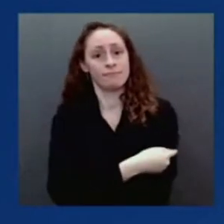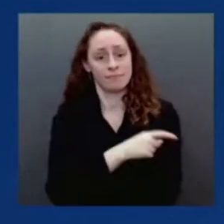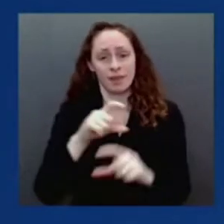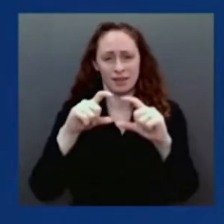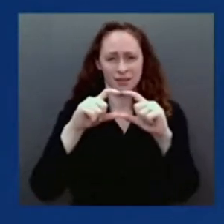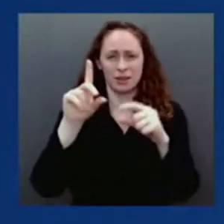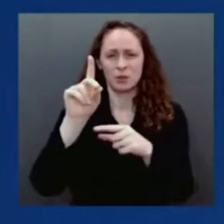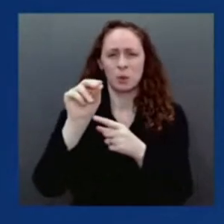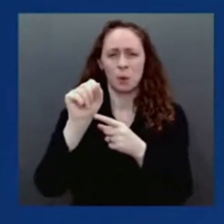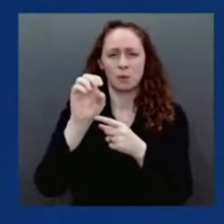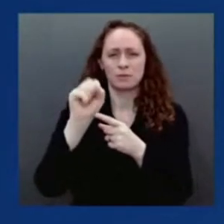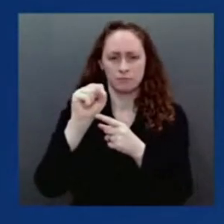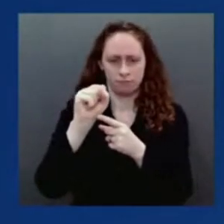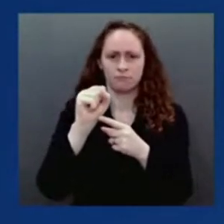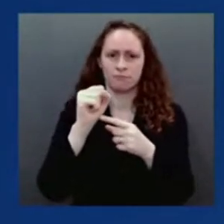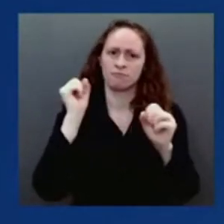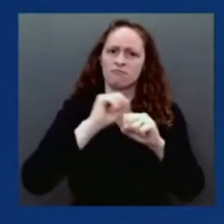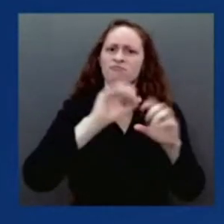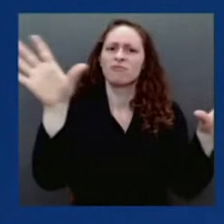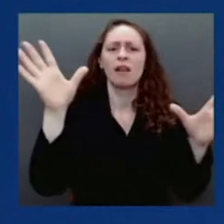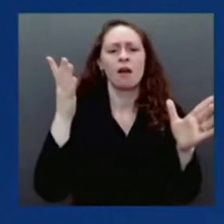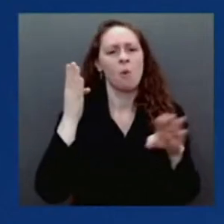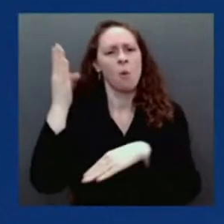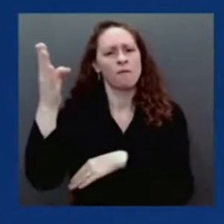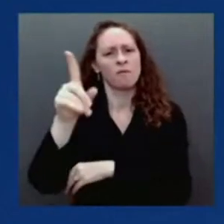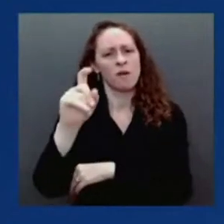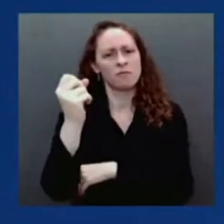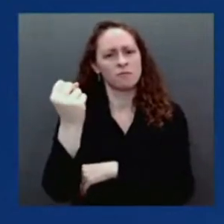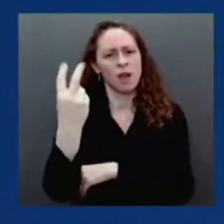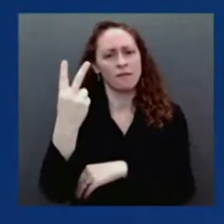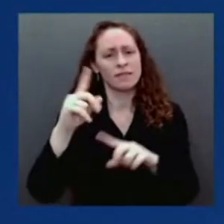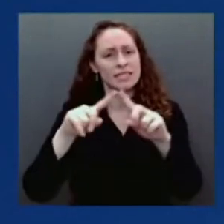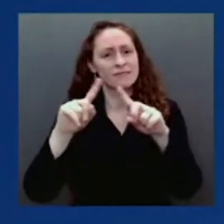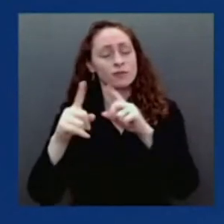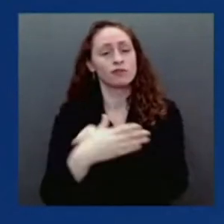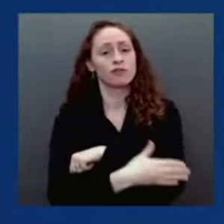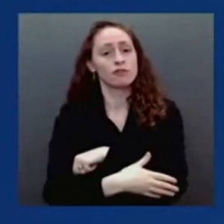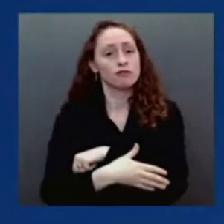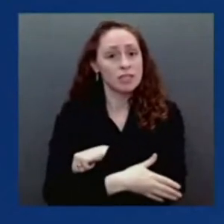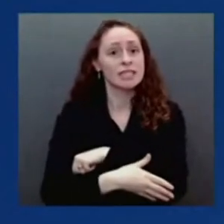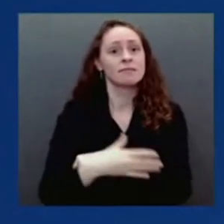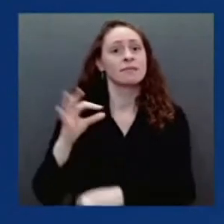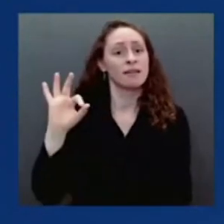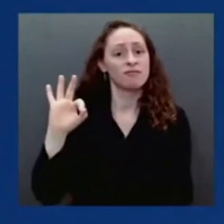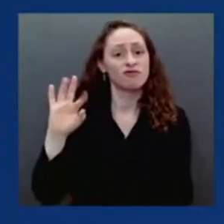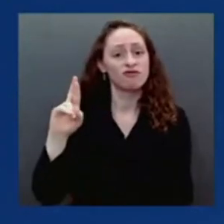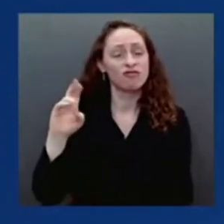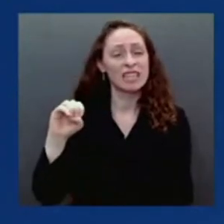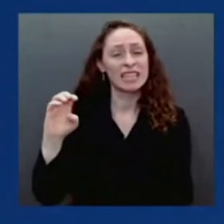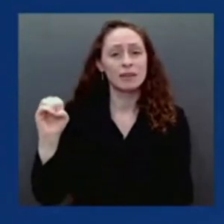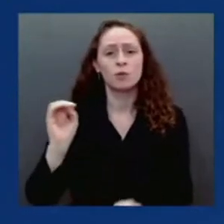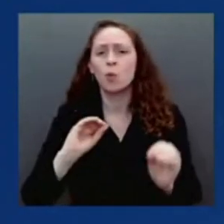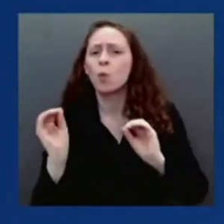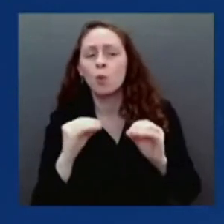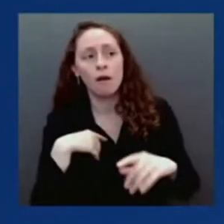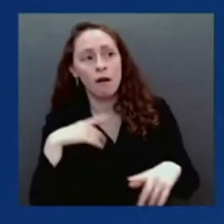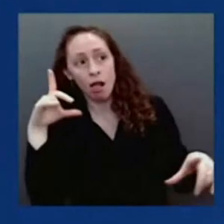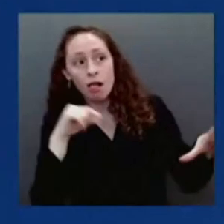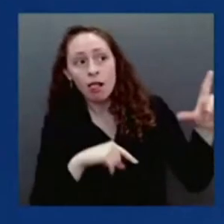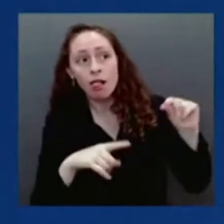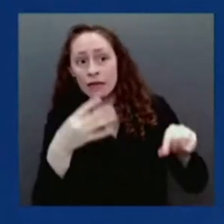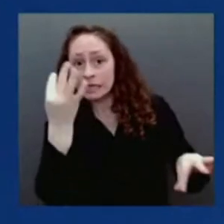for free, with no strings attached. To put America's leadership into perspective,